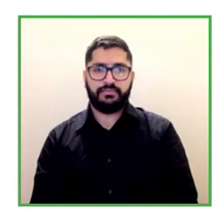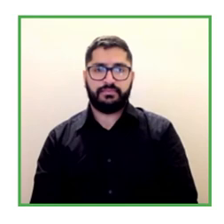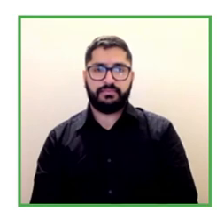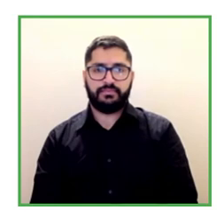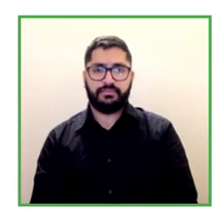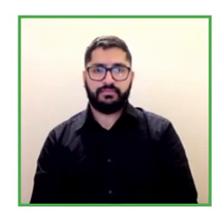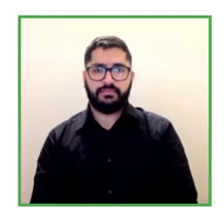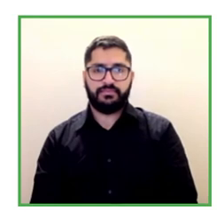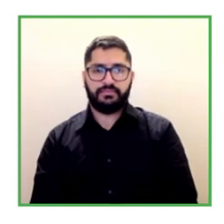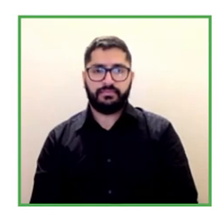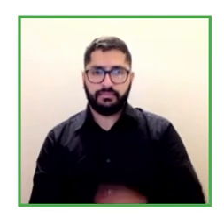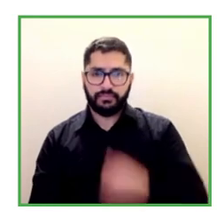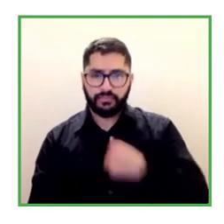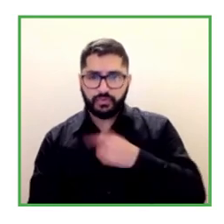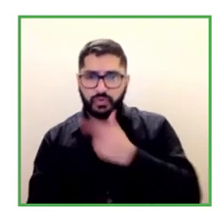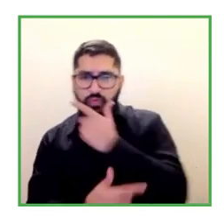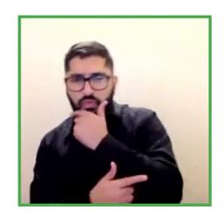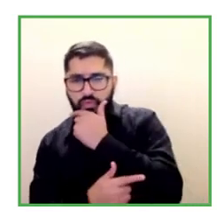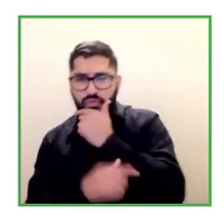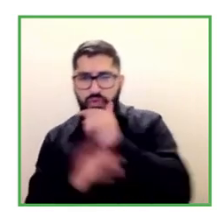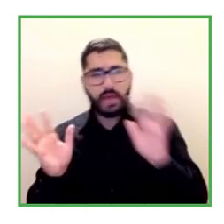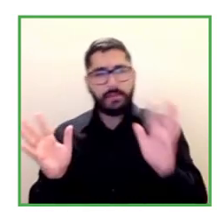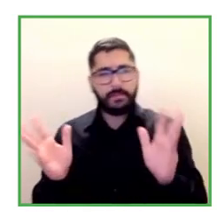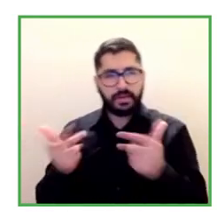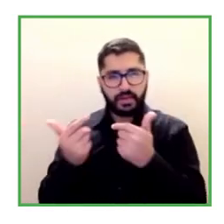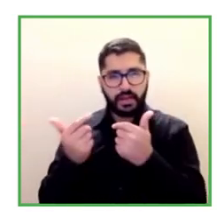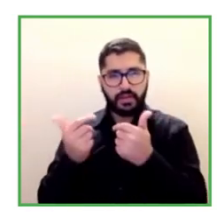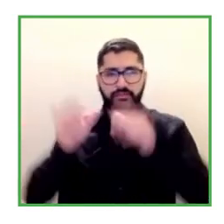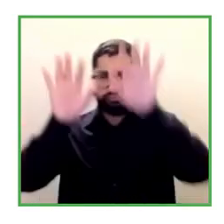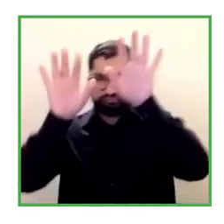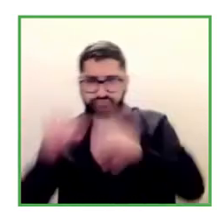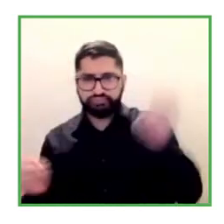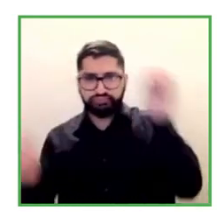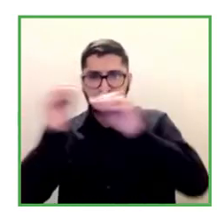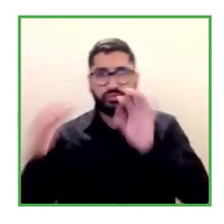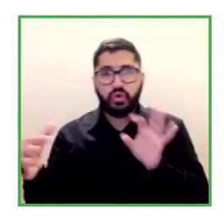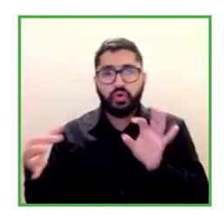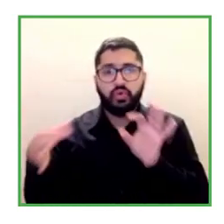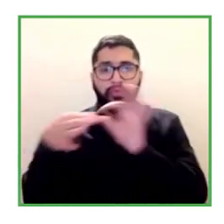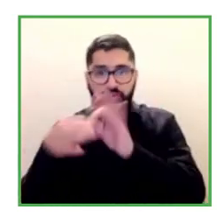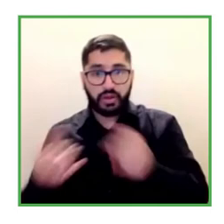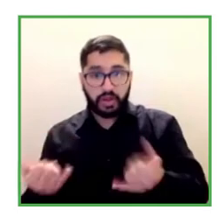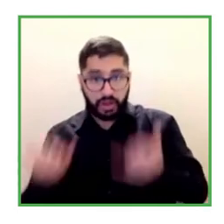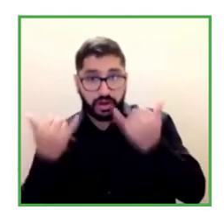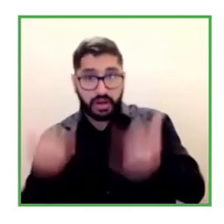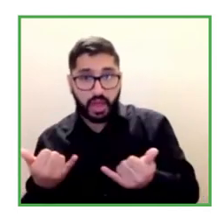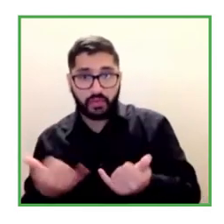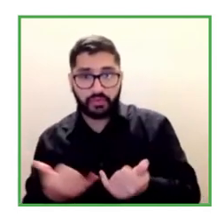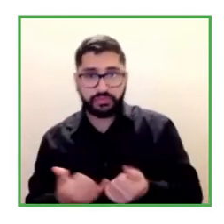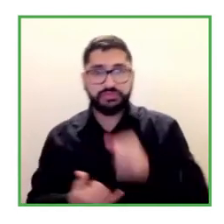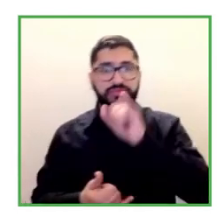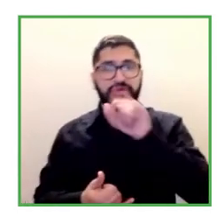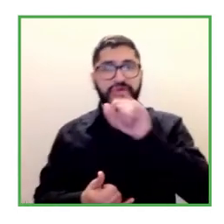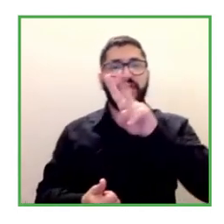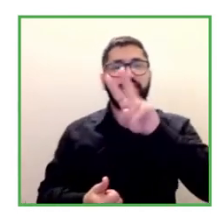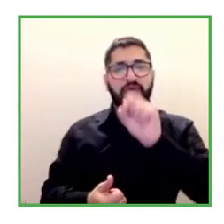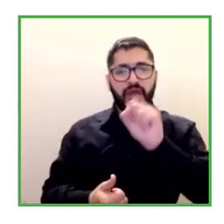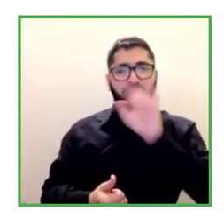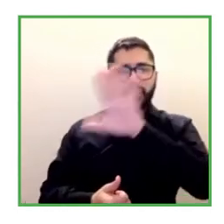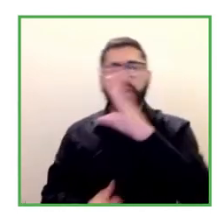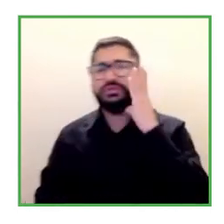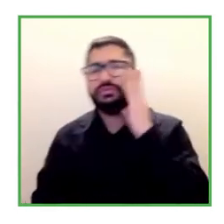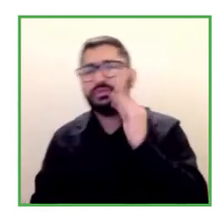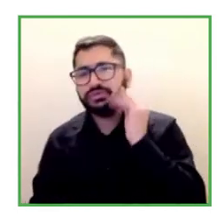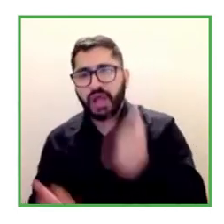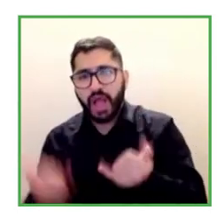without a question connectivity and social media are fundamental for today and sylvia